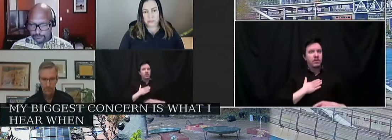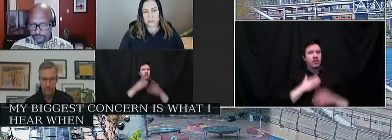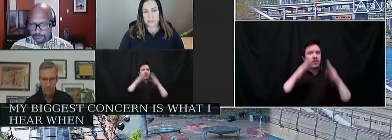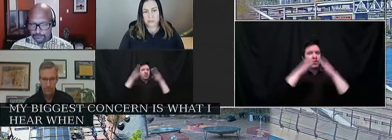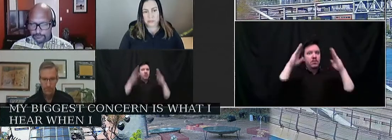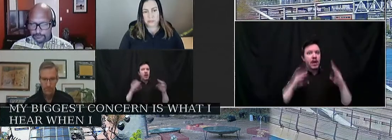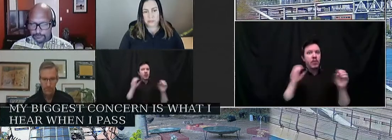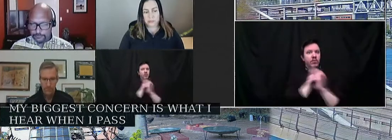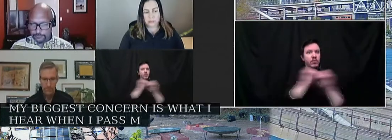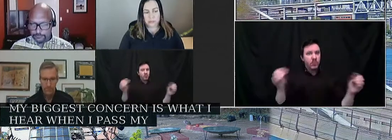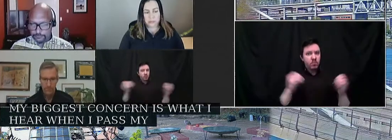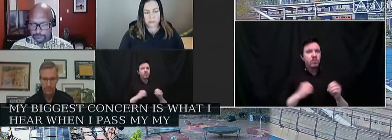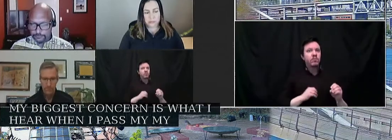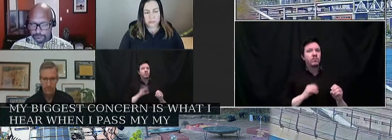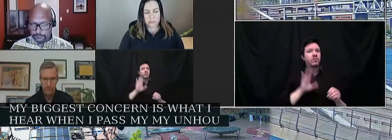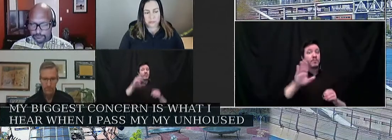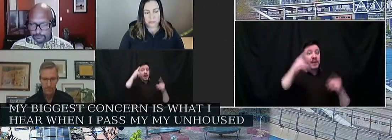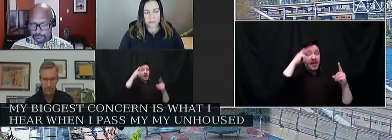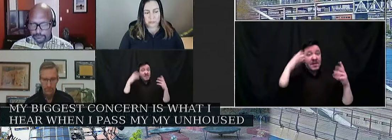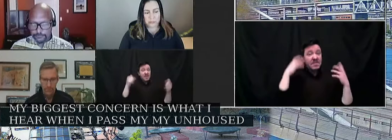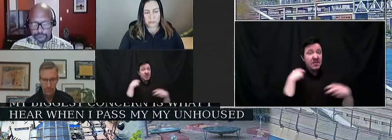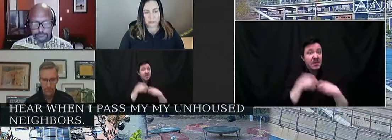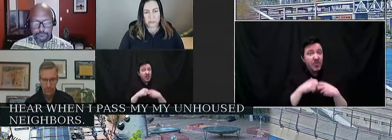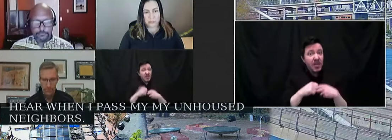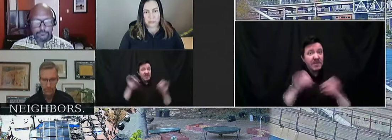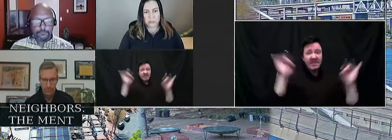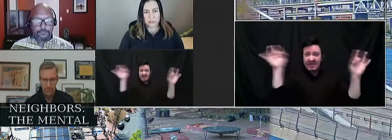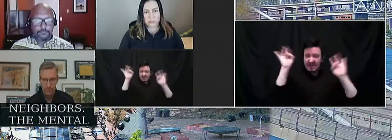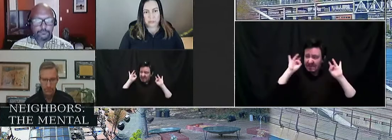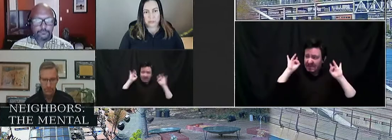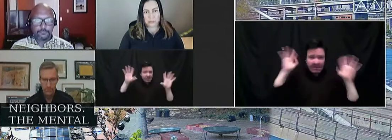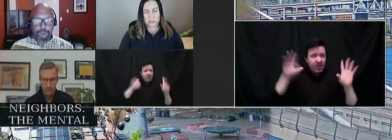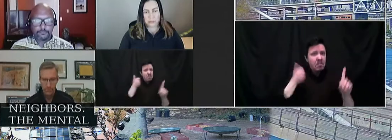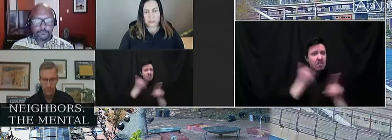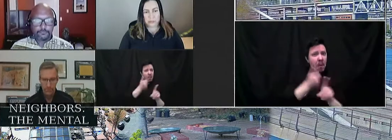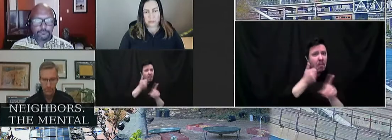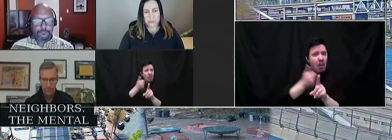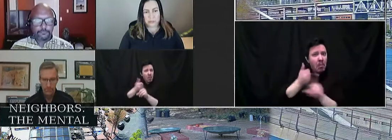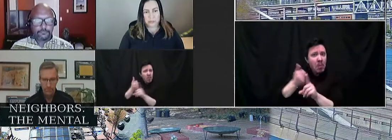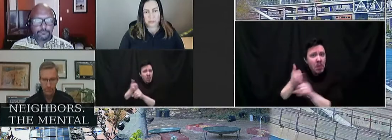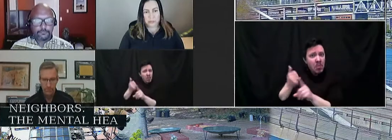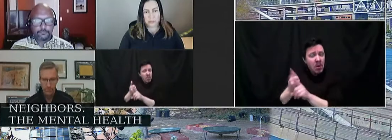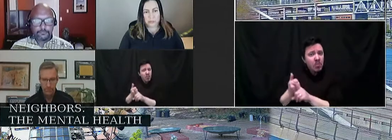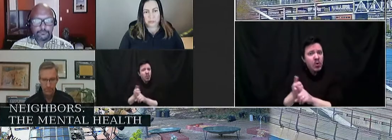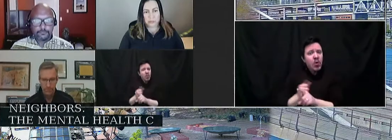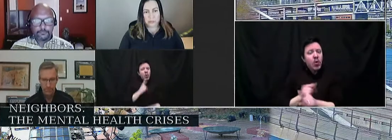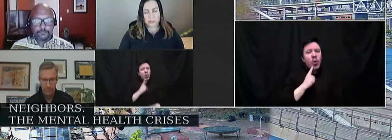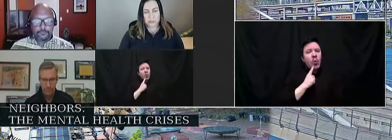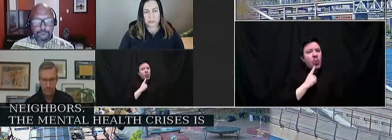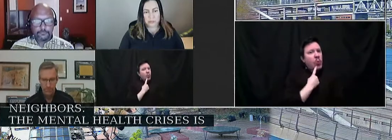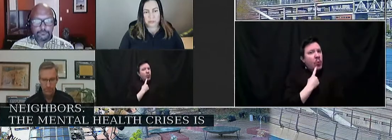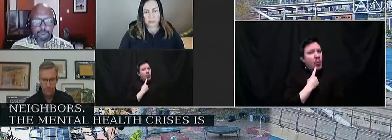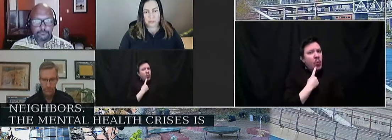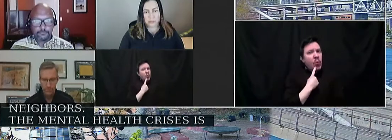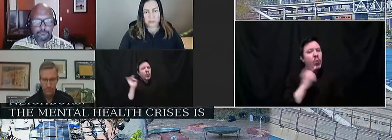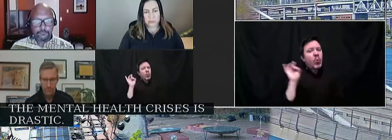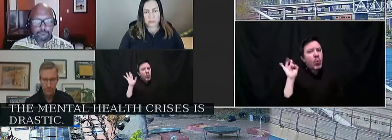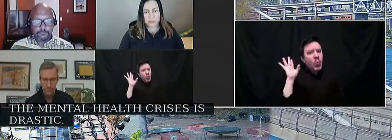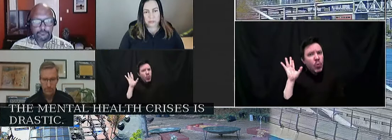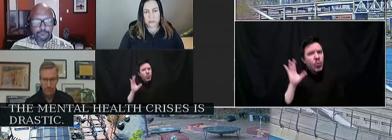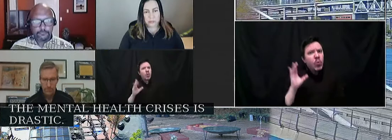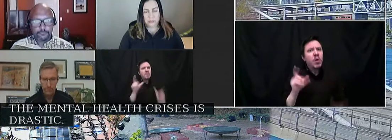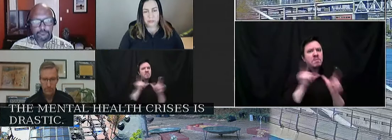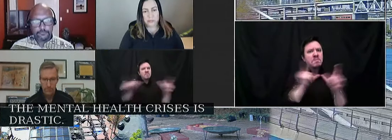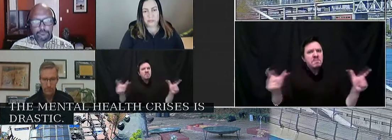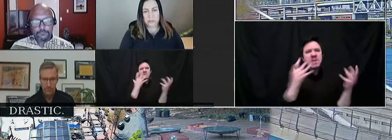neighbors. The mental health crisis is drastic. There are people screaming,